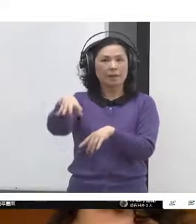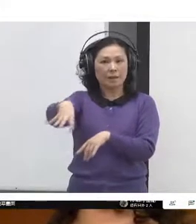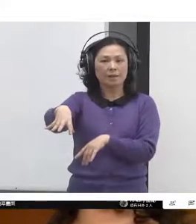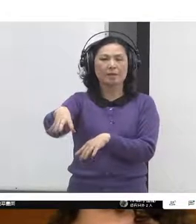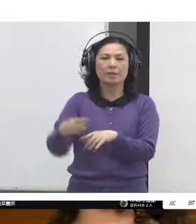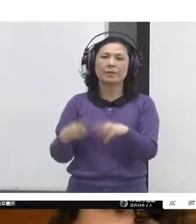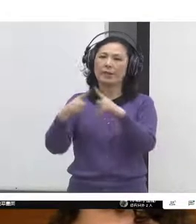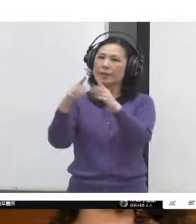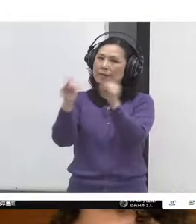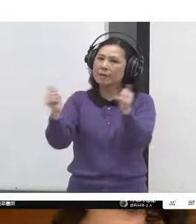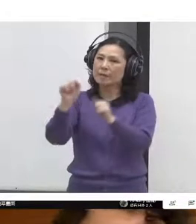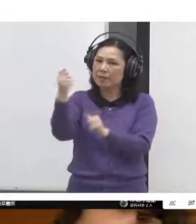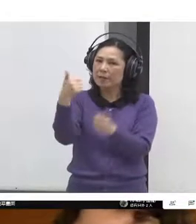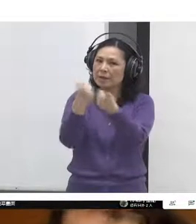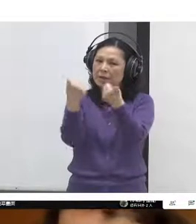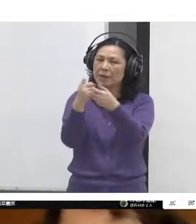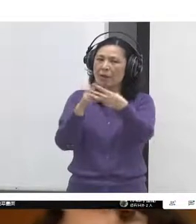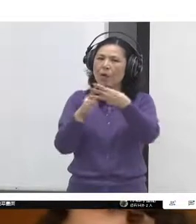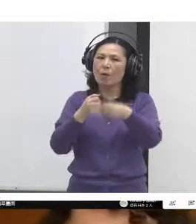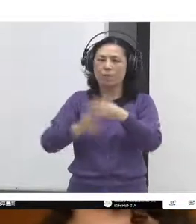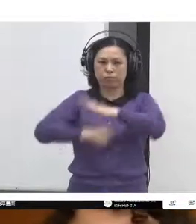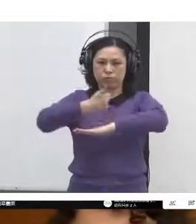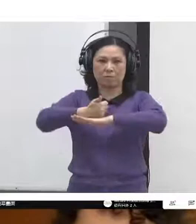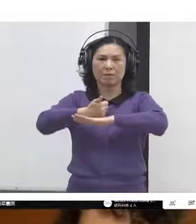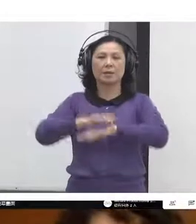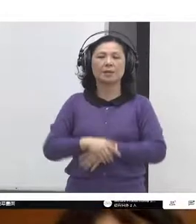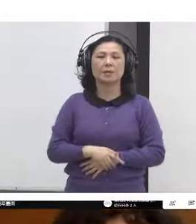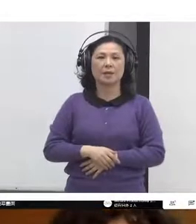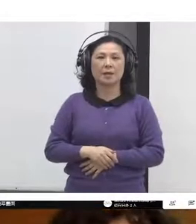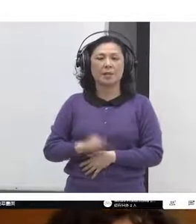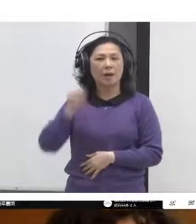in dialogue with her campaign, as well as there's many other movements.